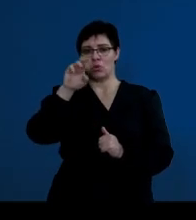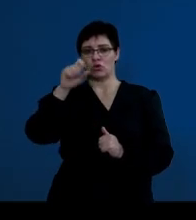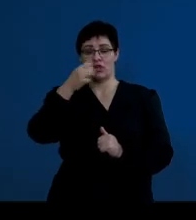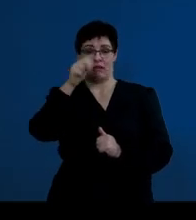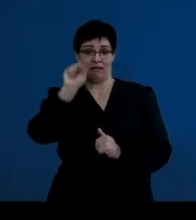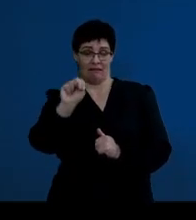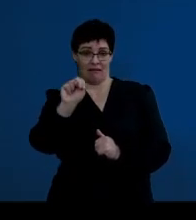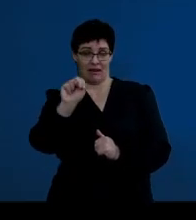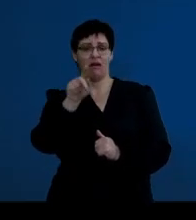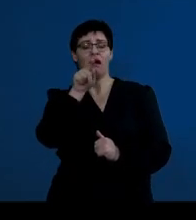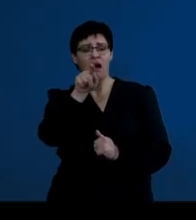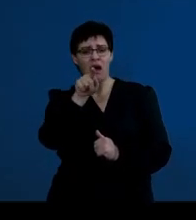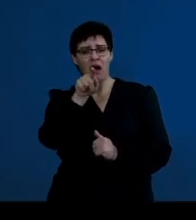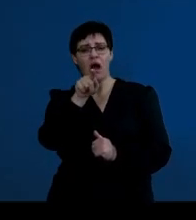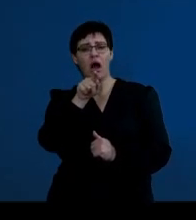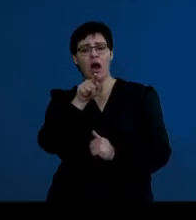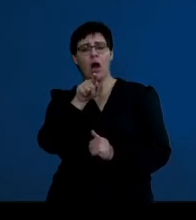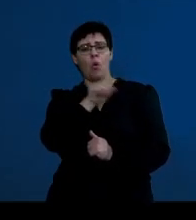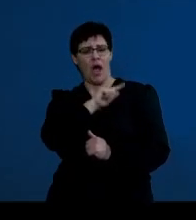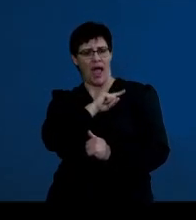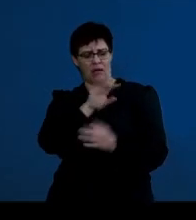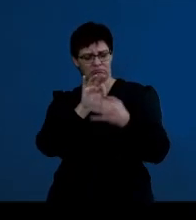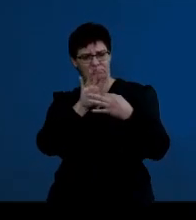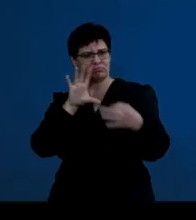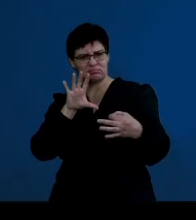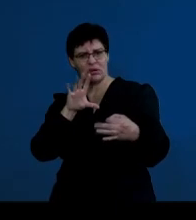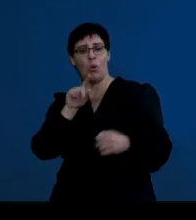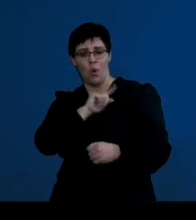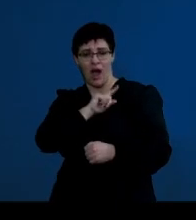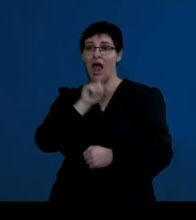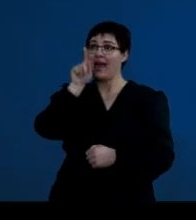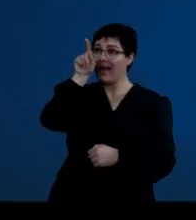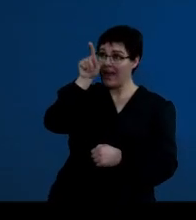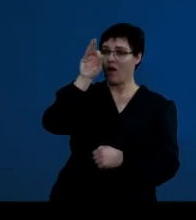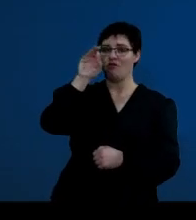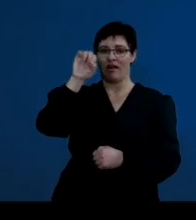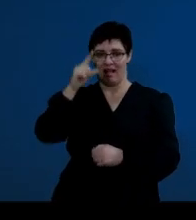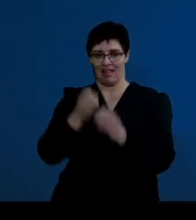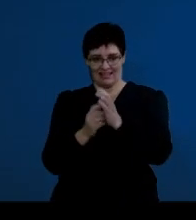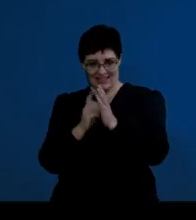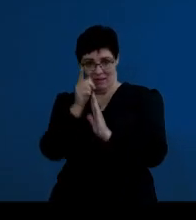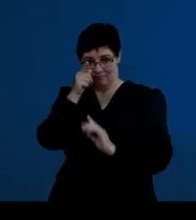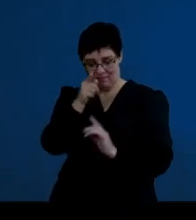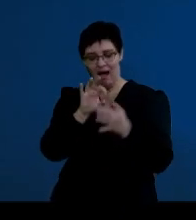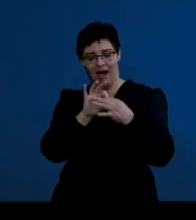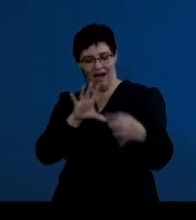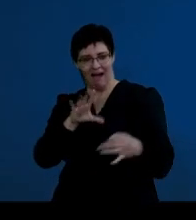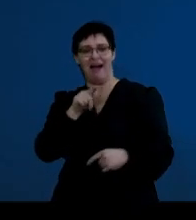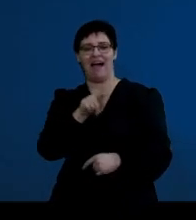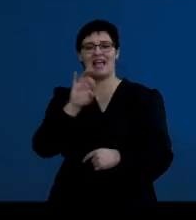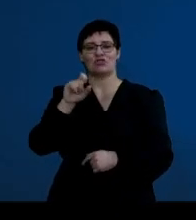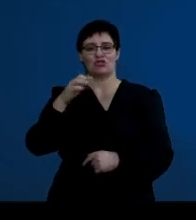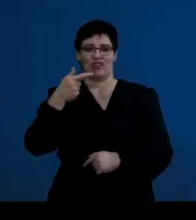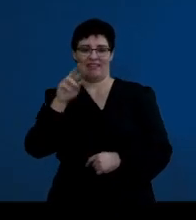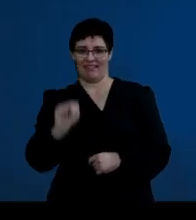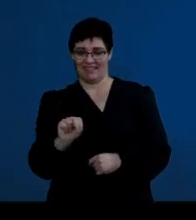to be released as a result of the follicle developing. So, we can look at estrogen being released. And